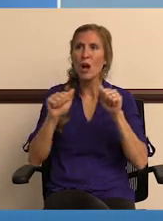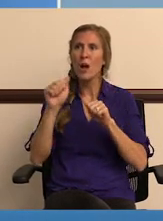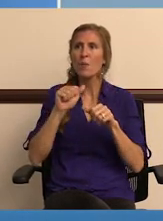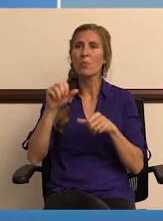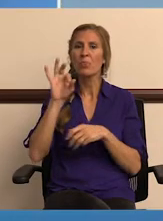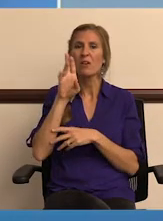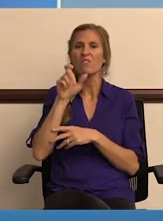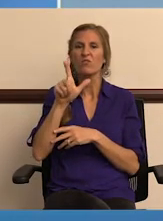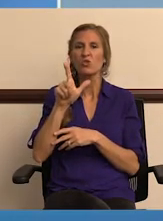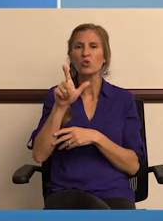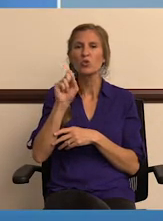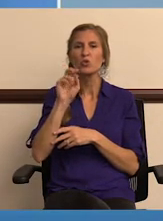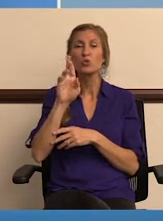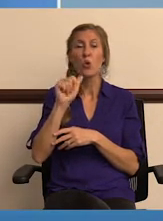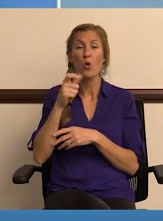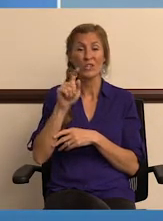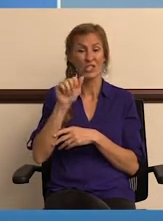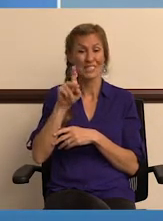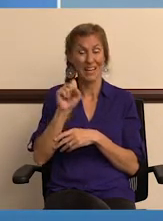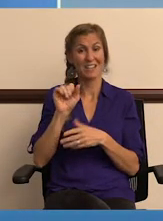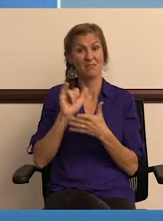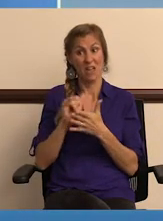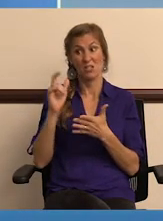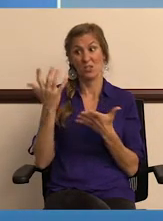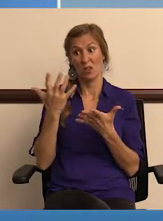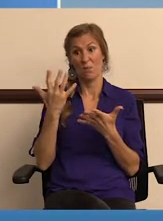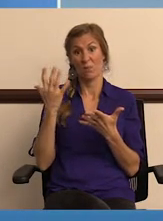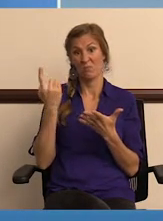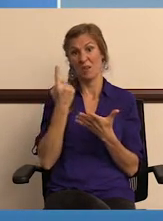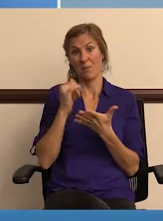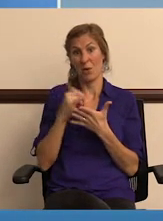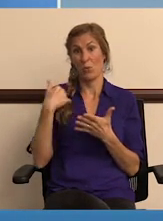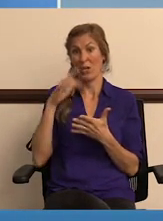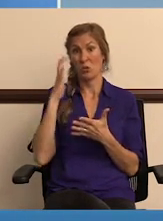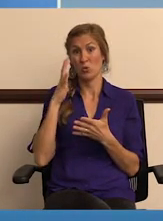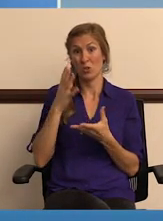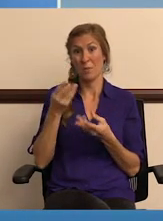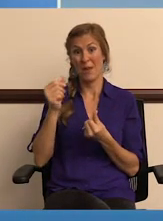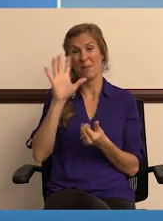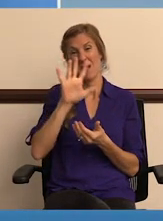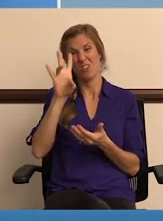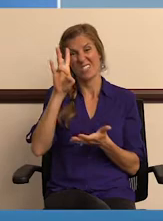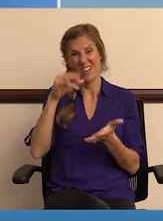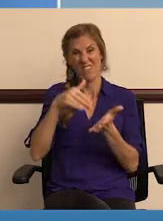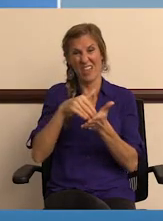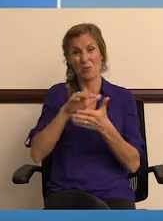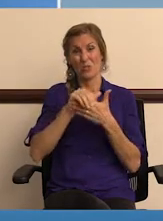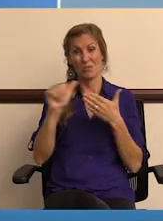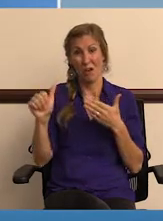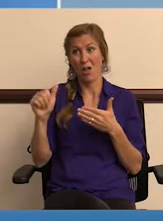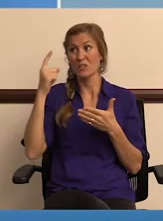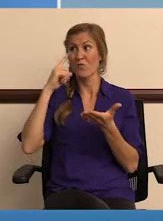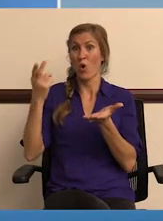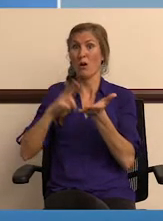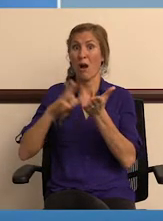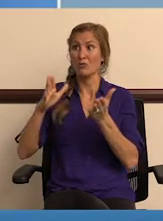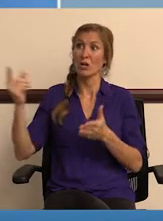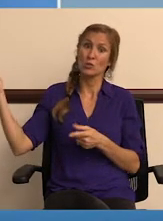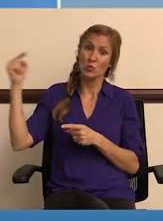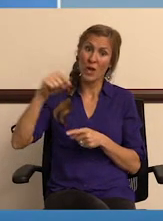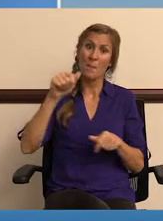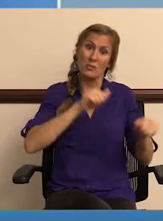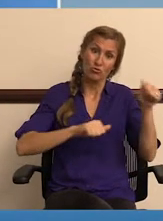fuel in our storage tanks. This is something that we used to pay, on average, about $7,000 every time that